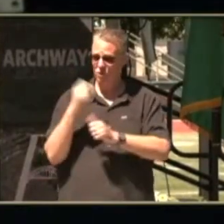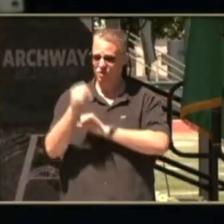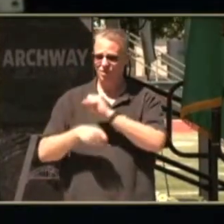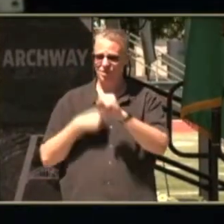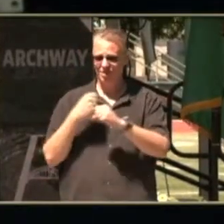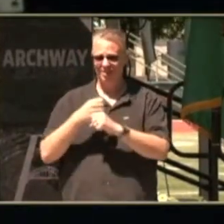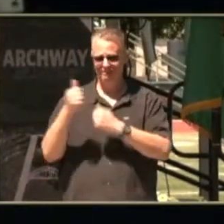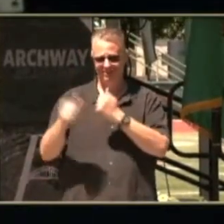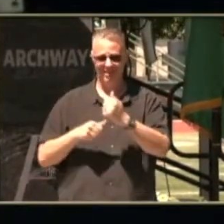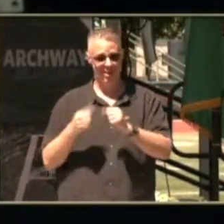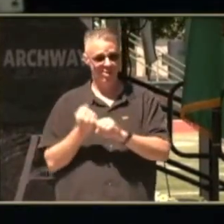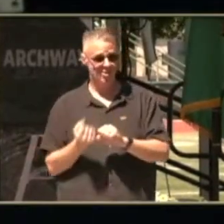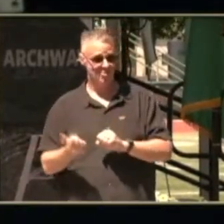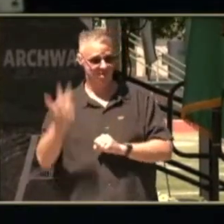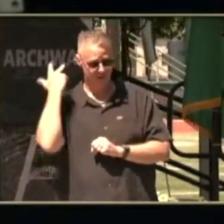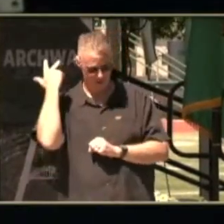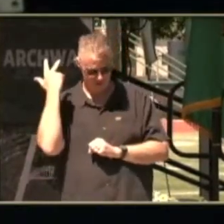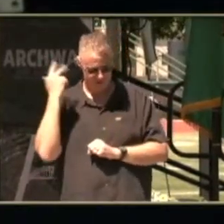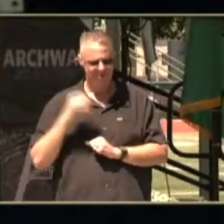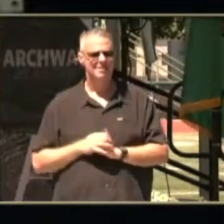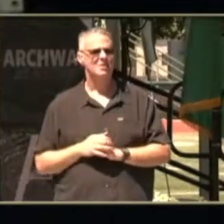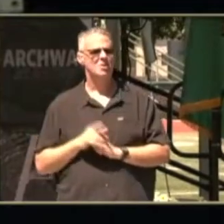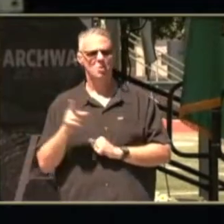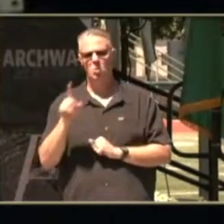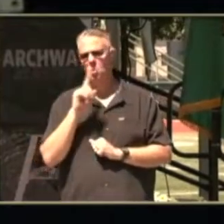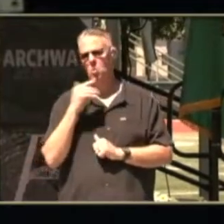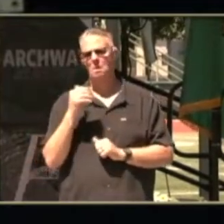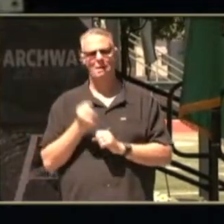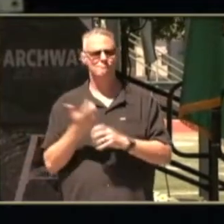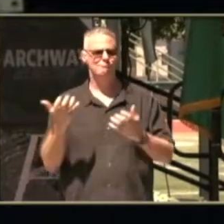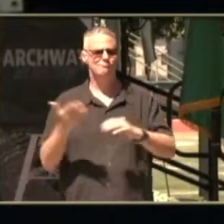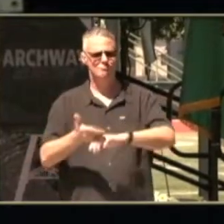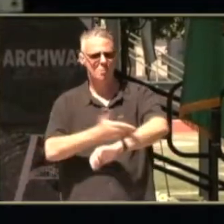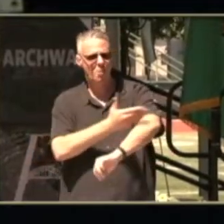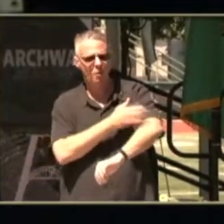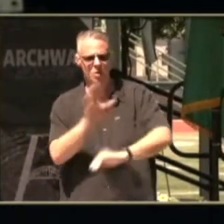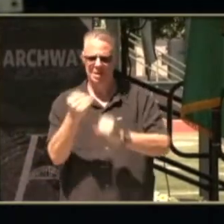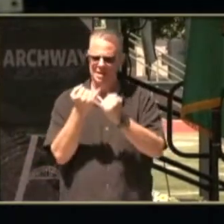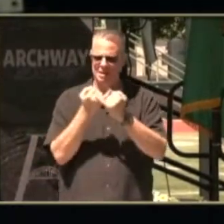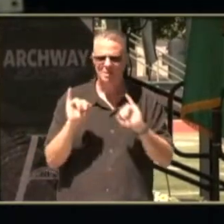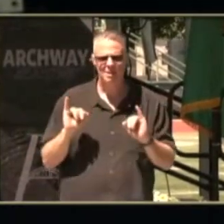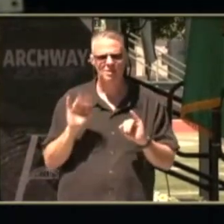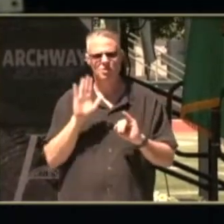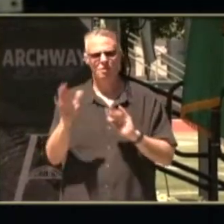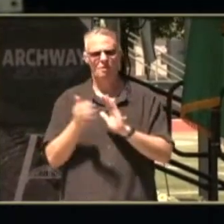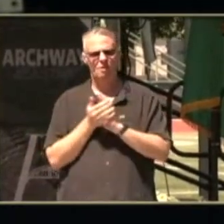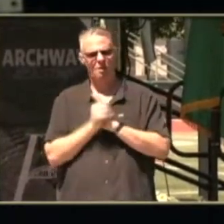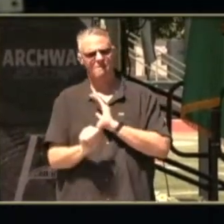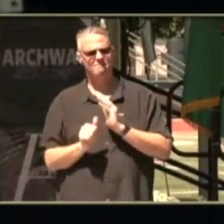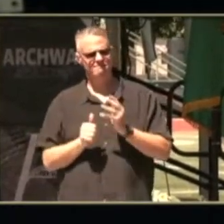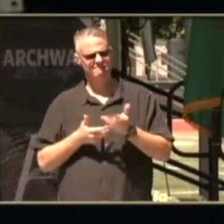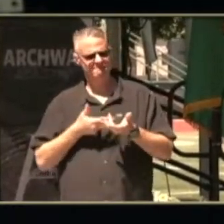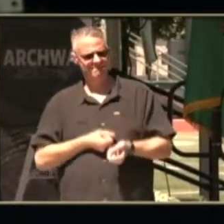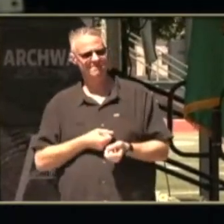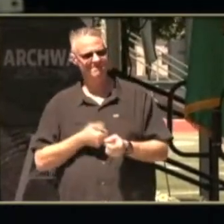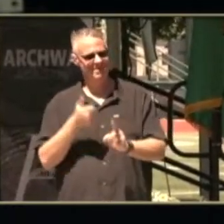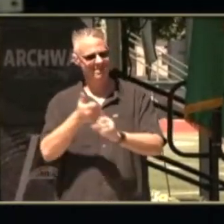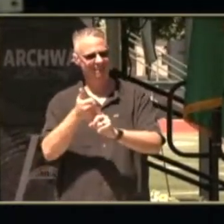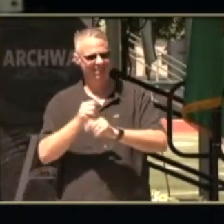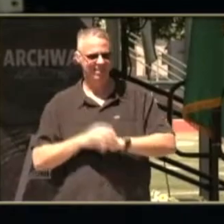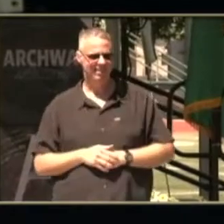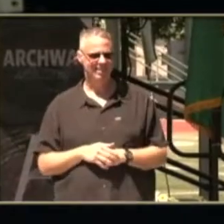me over three years ago um you have made such progress in your independence and your confidence you're now uh